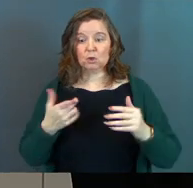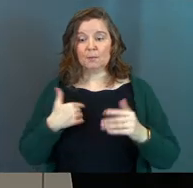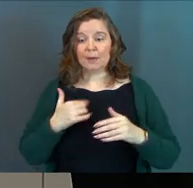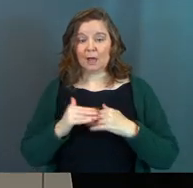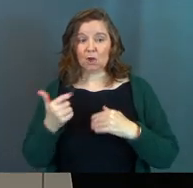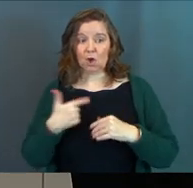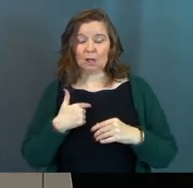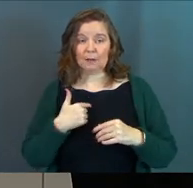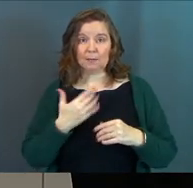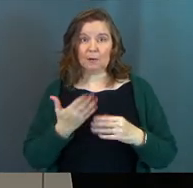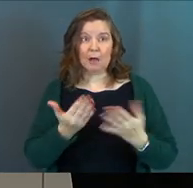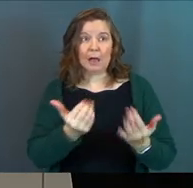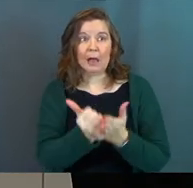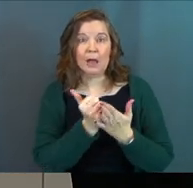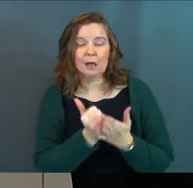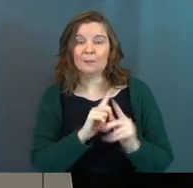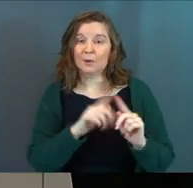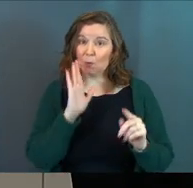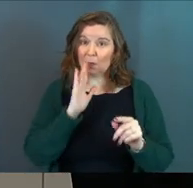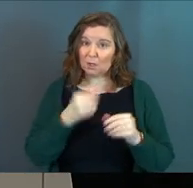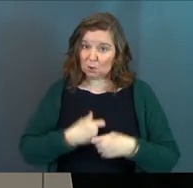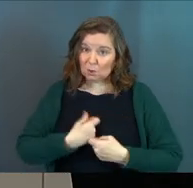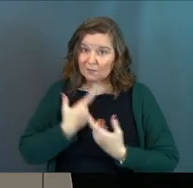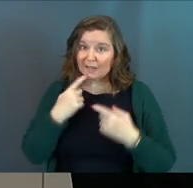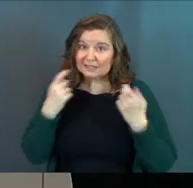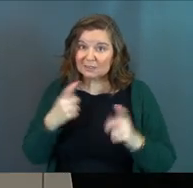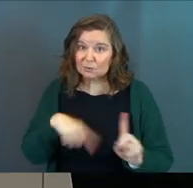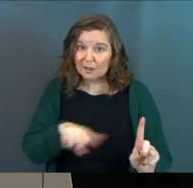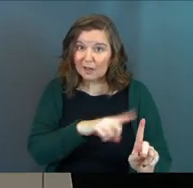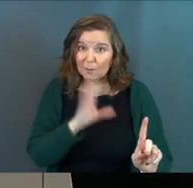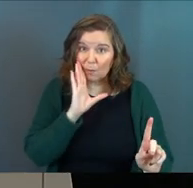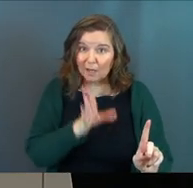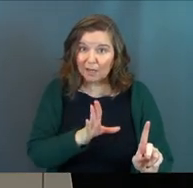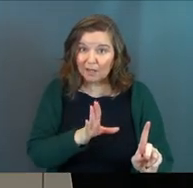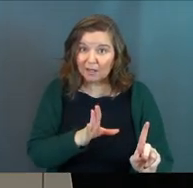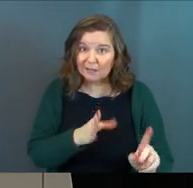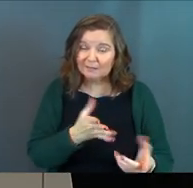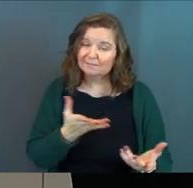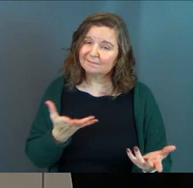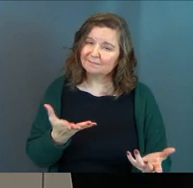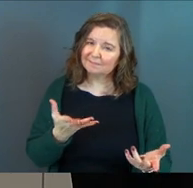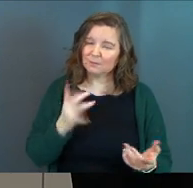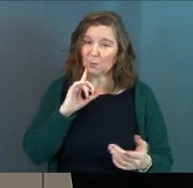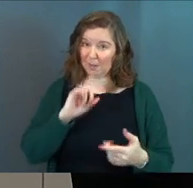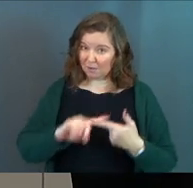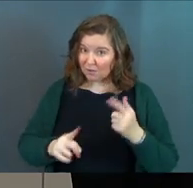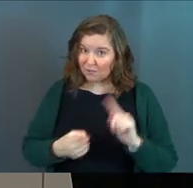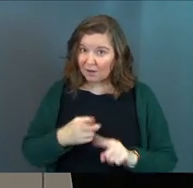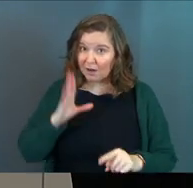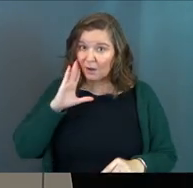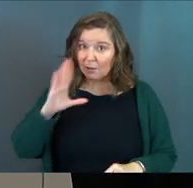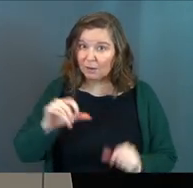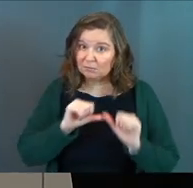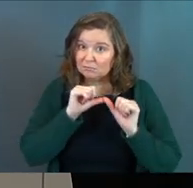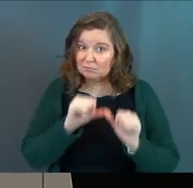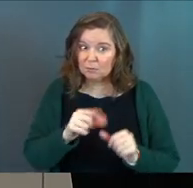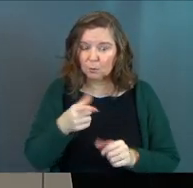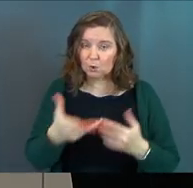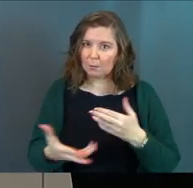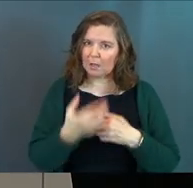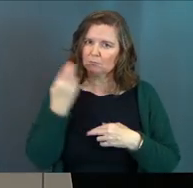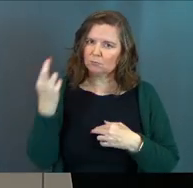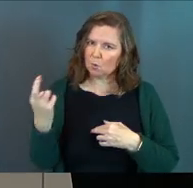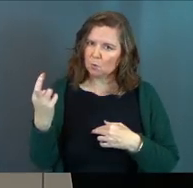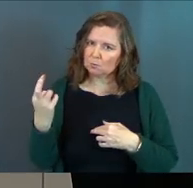you might call them in a pinch but are you gonna confess your sin to them? Are they gonna be your friend? Are you gonna be